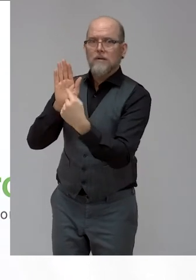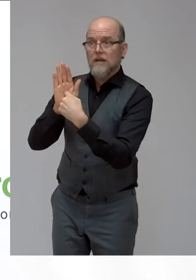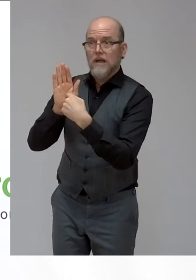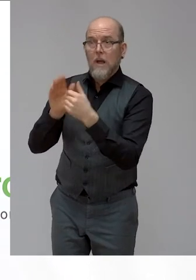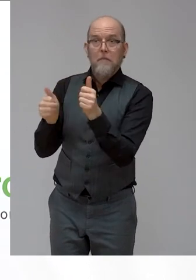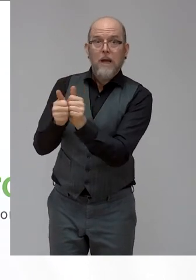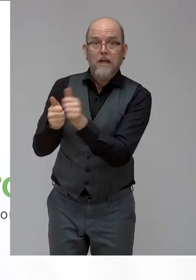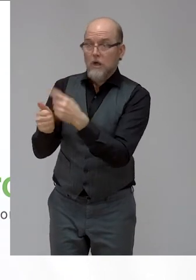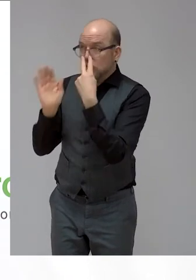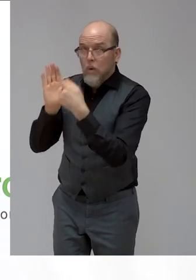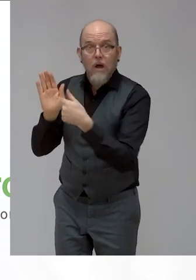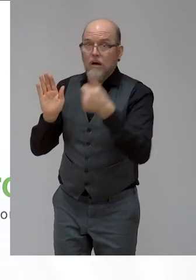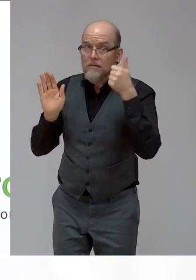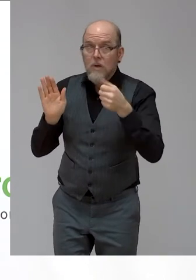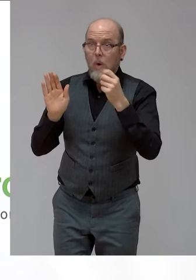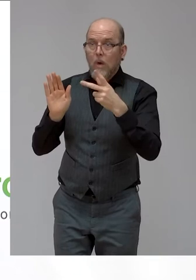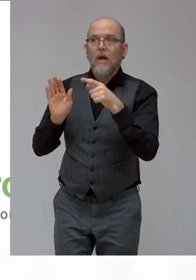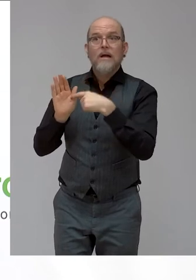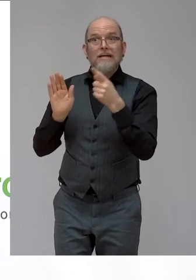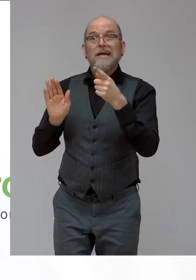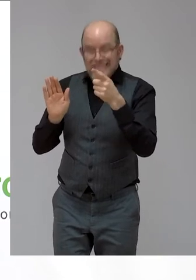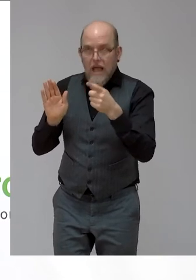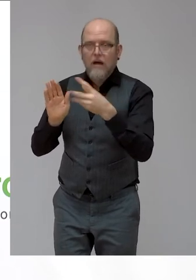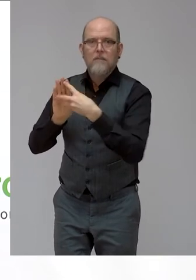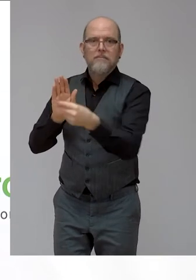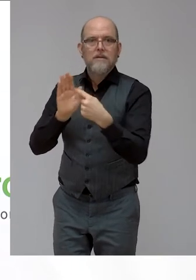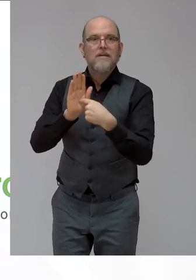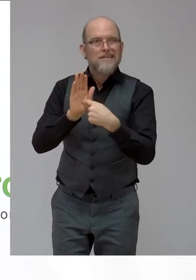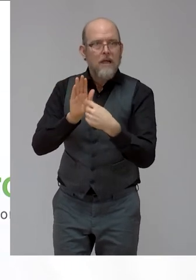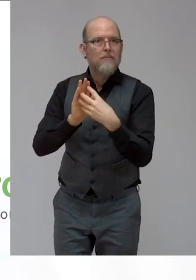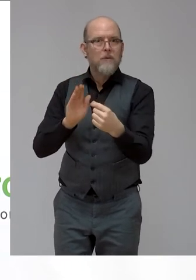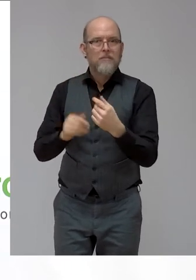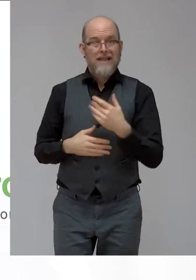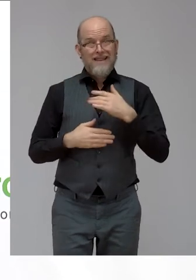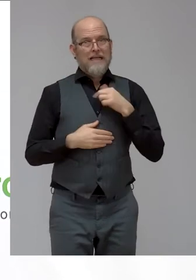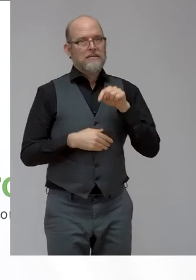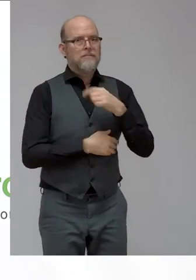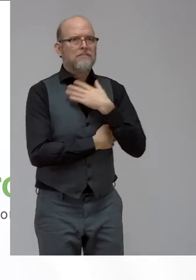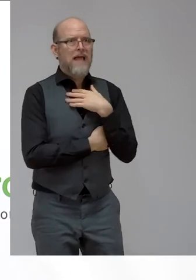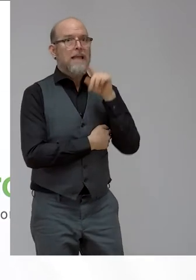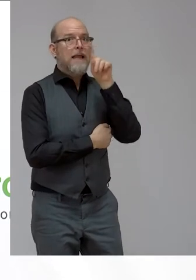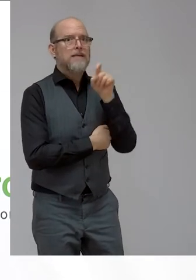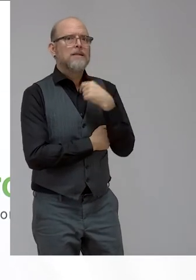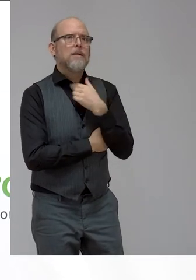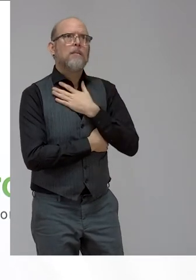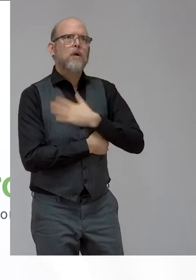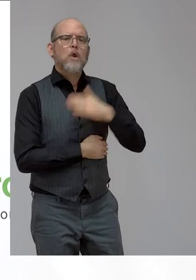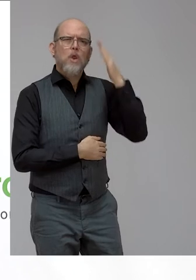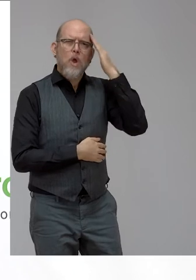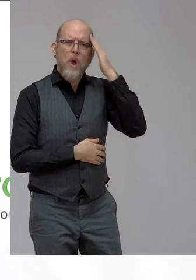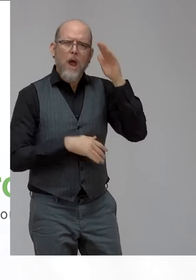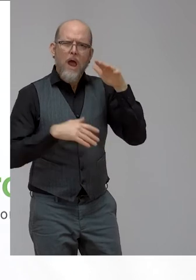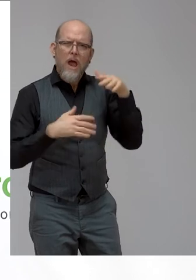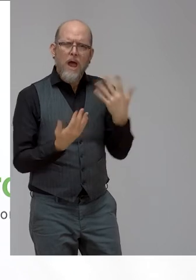What question I have for you is how can we make the dialogue stronger between